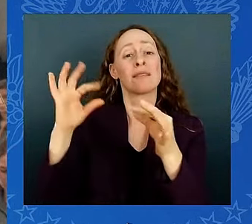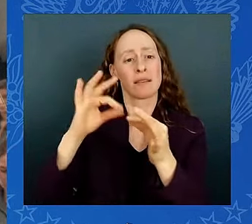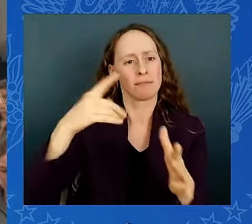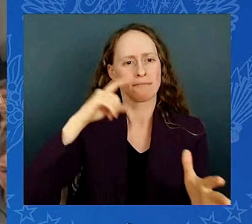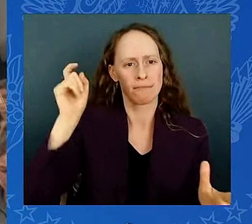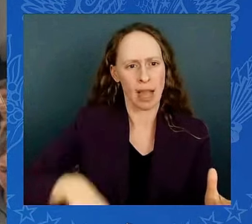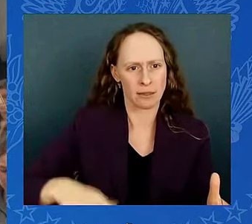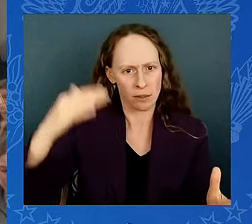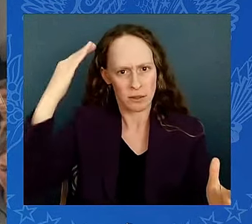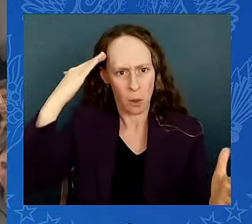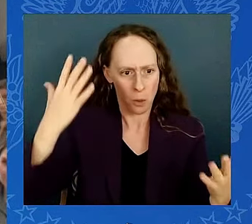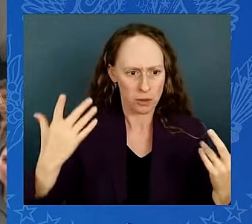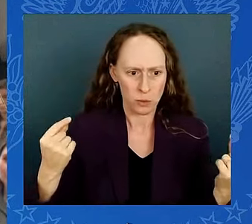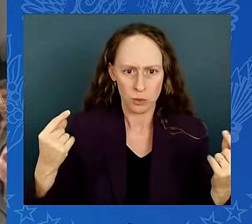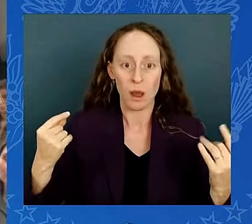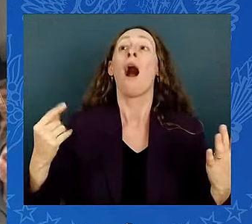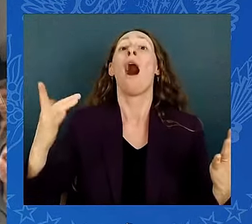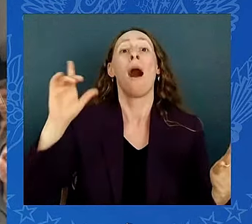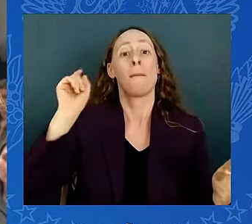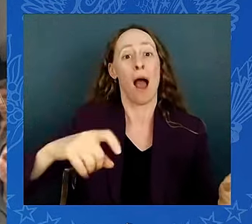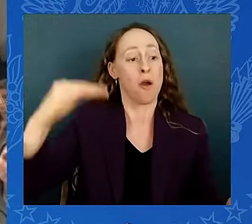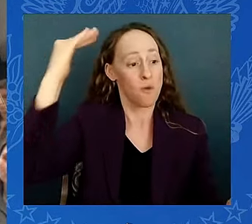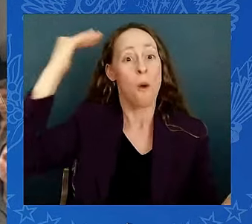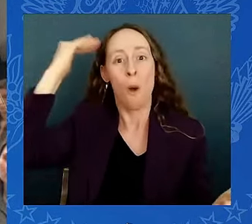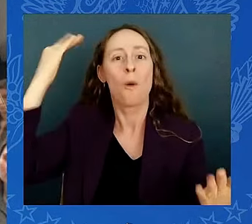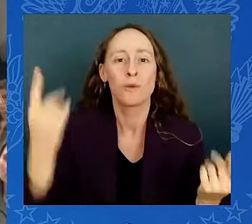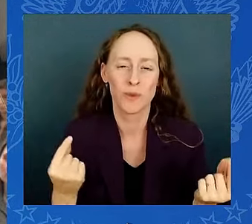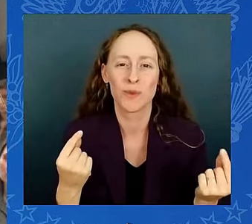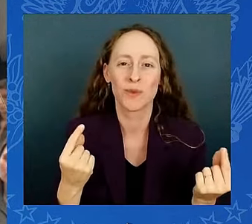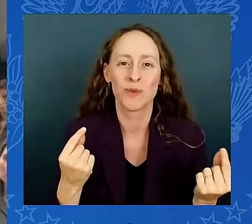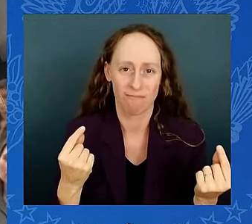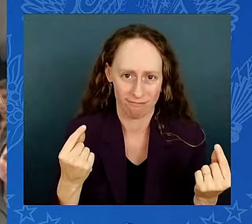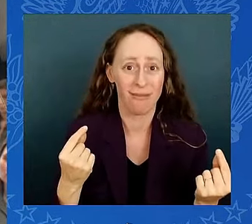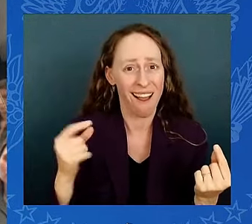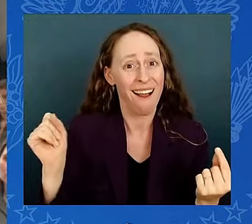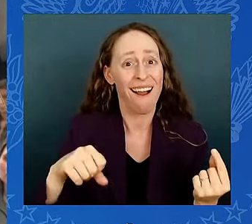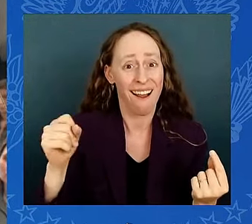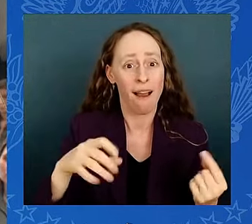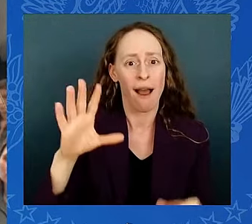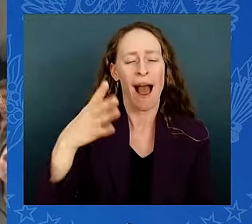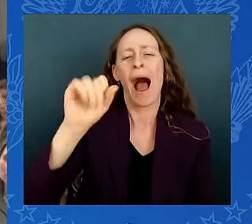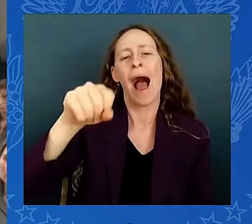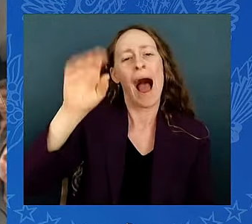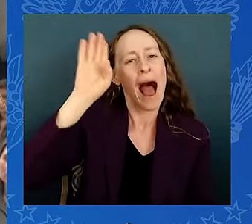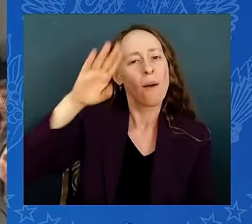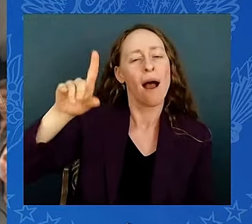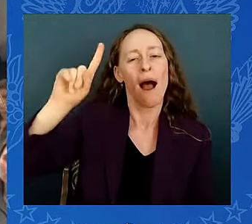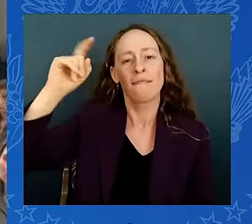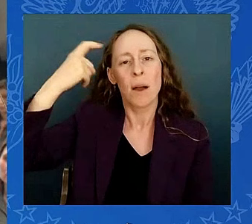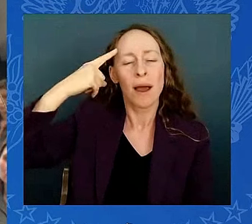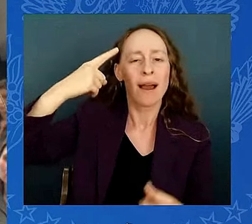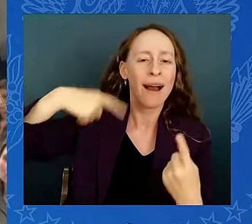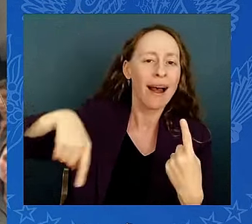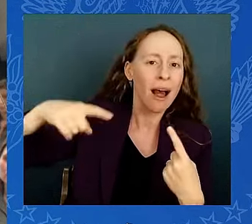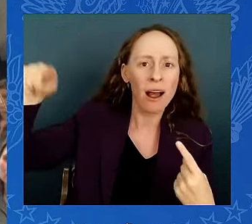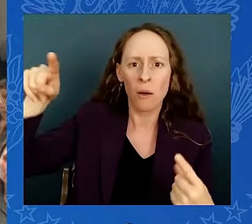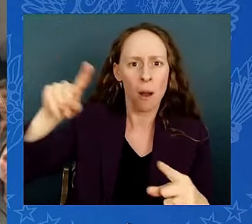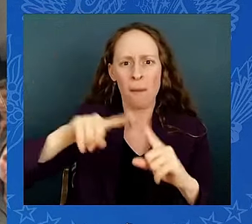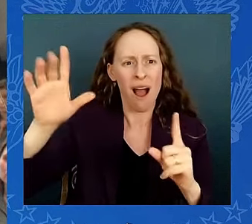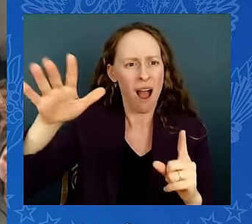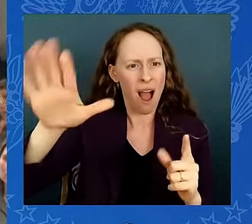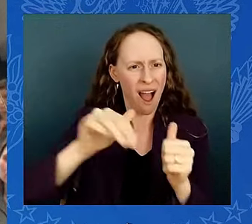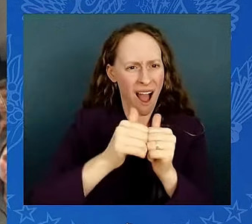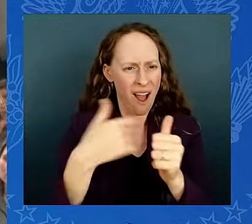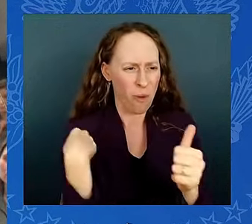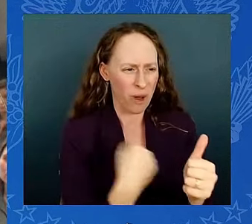complicated. We want the American people to know help is here, how to get that help. Follow the guidance from local leaders and public safety officials.